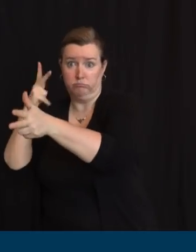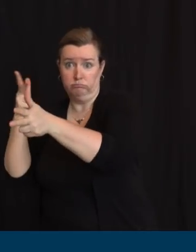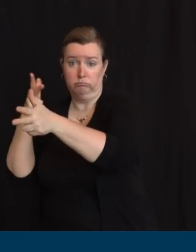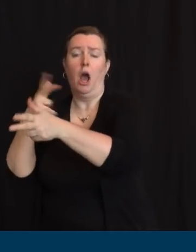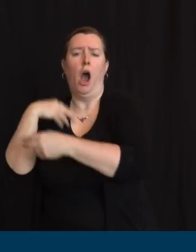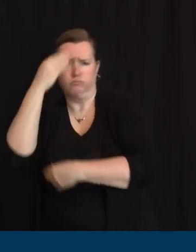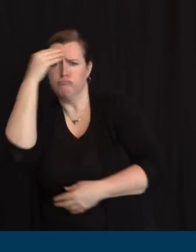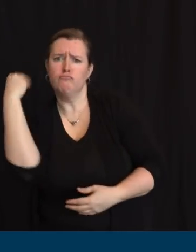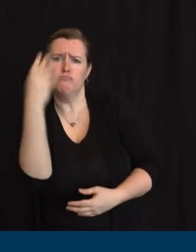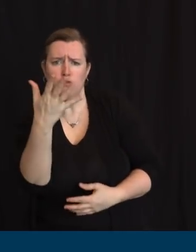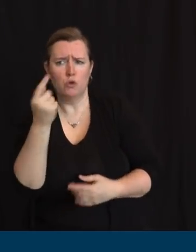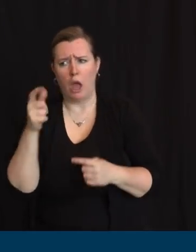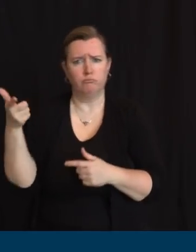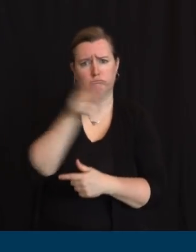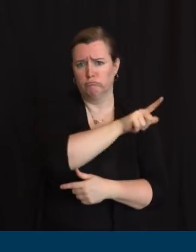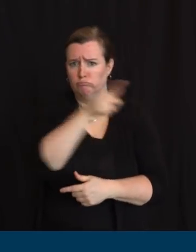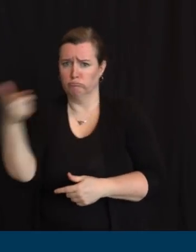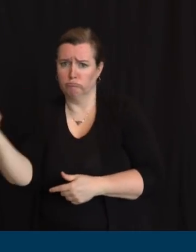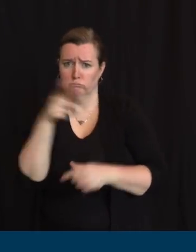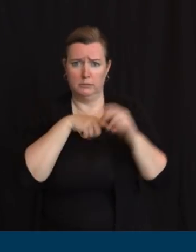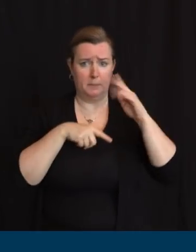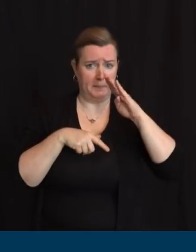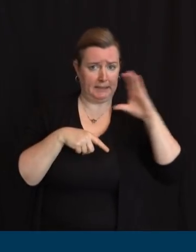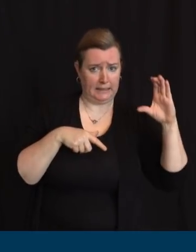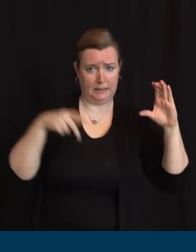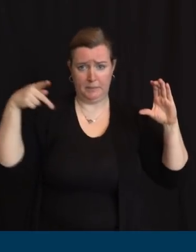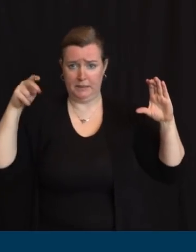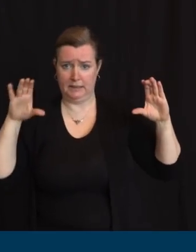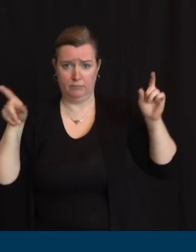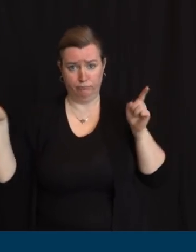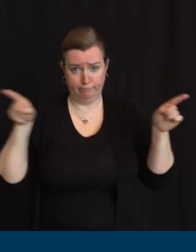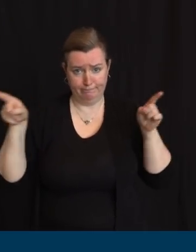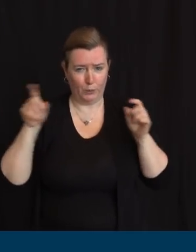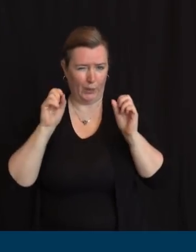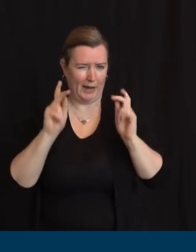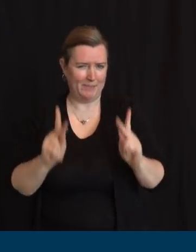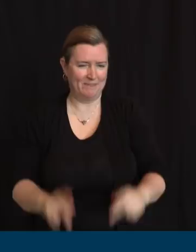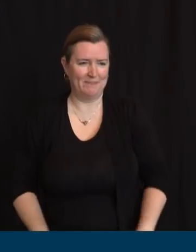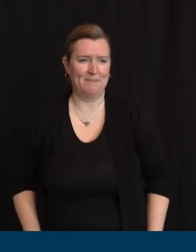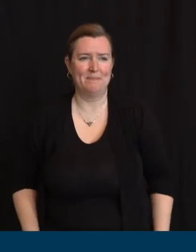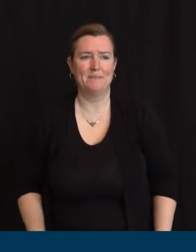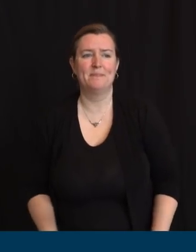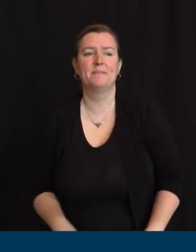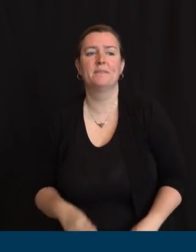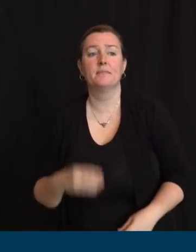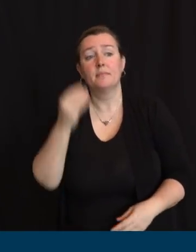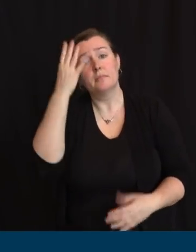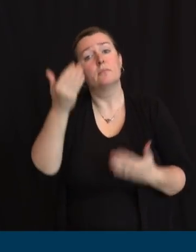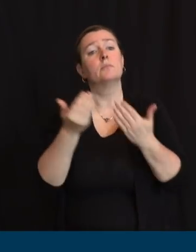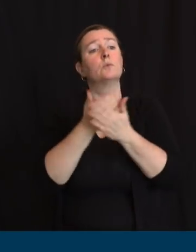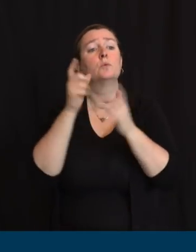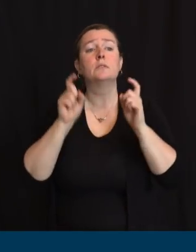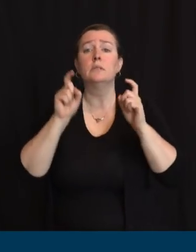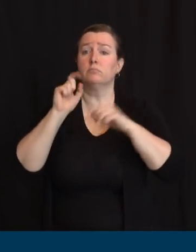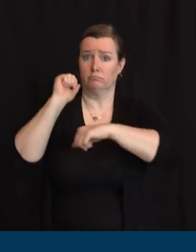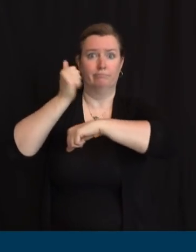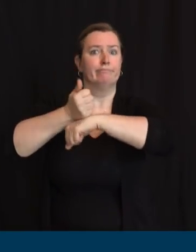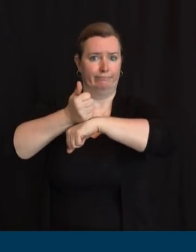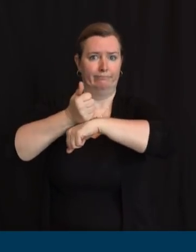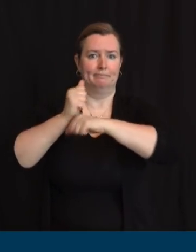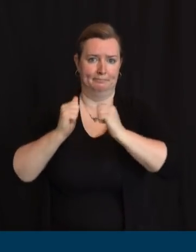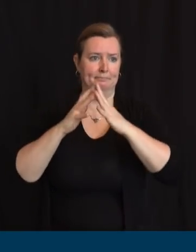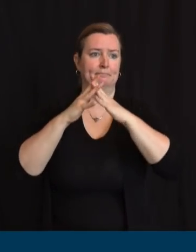Policemen's Benevolent Association, or PBA, in partnership with Accurate Diagnostics Labs,